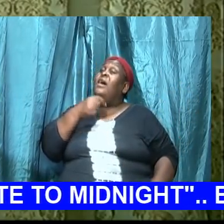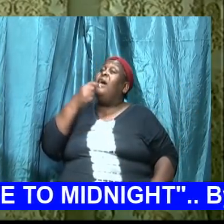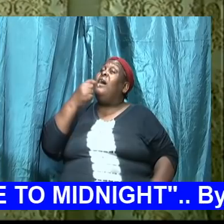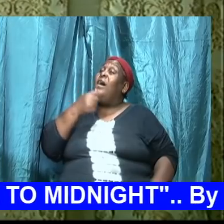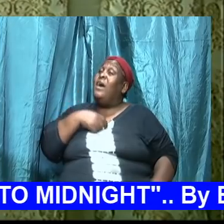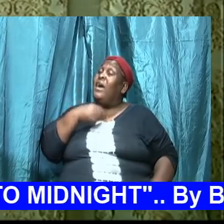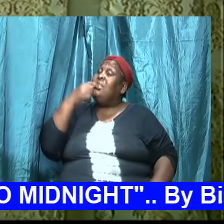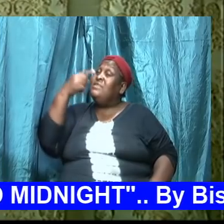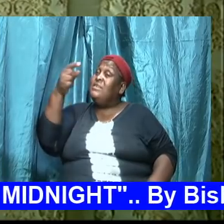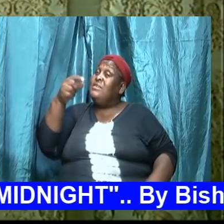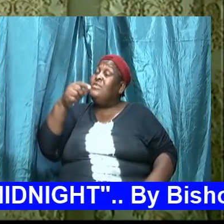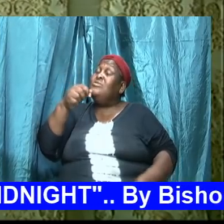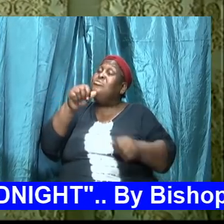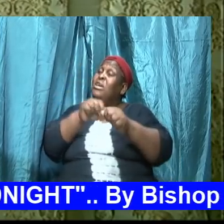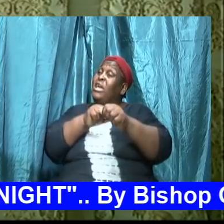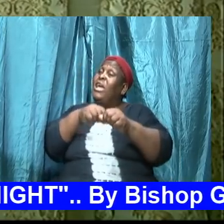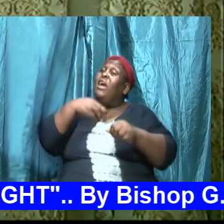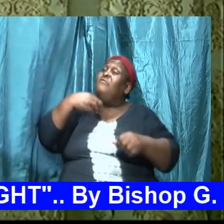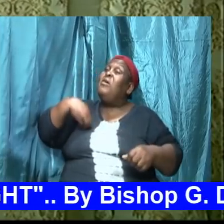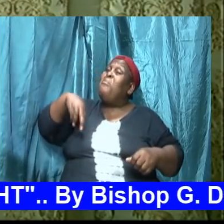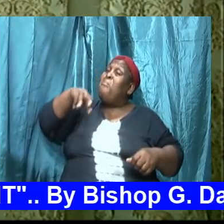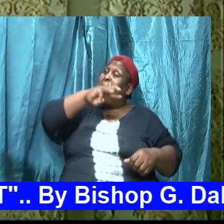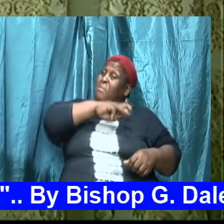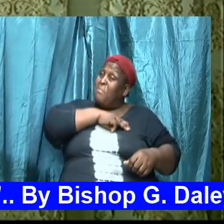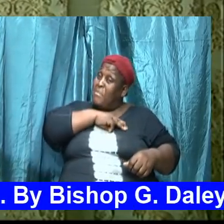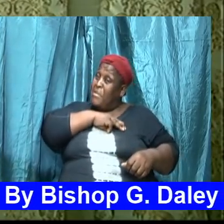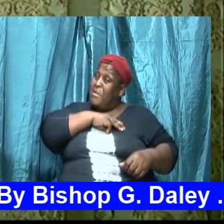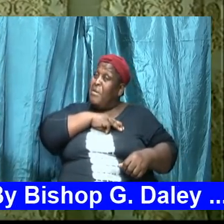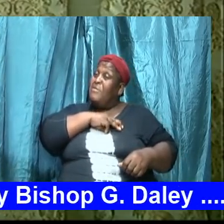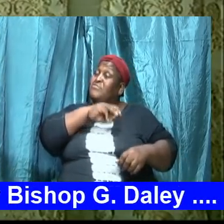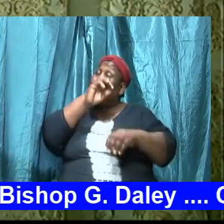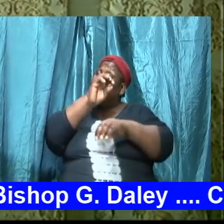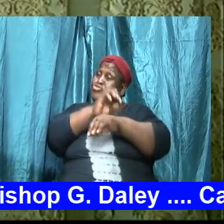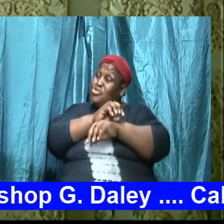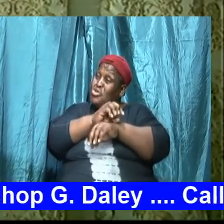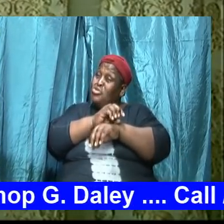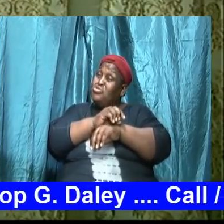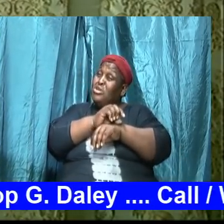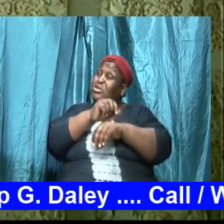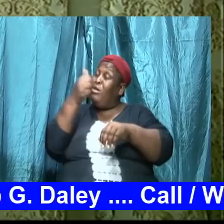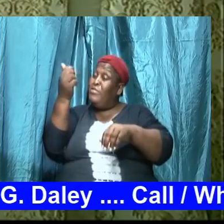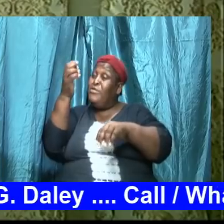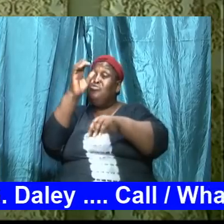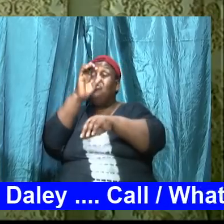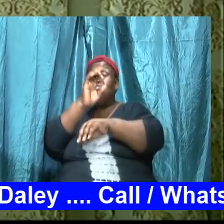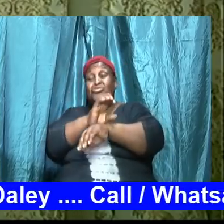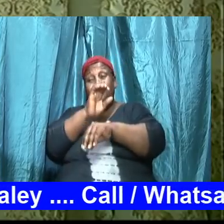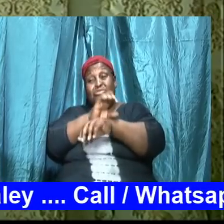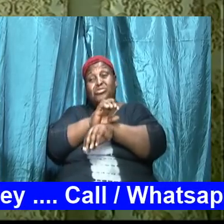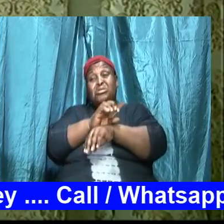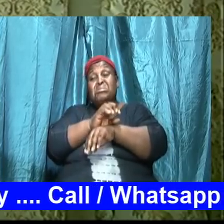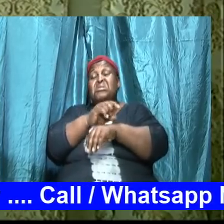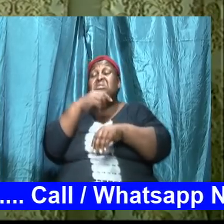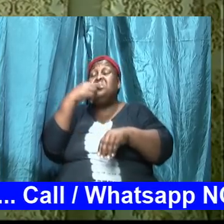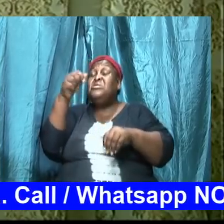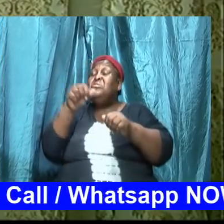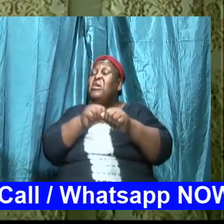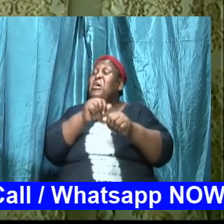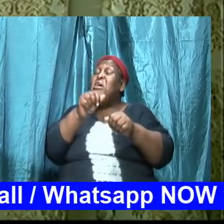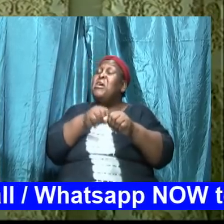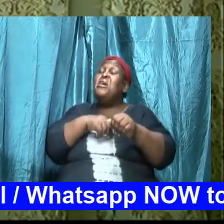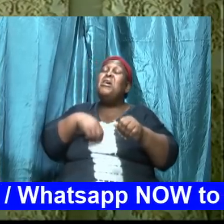member of faith chapel and the other churches in the faith apostolic ministries I say this to every saint whichever